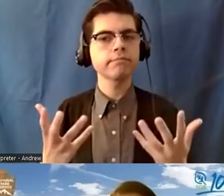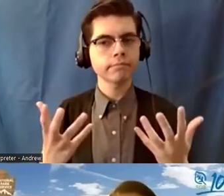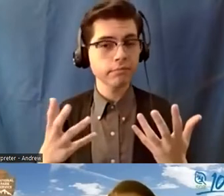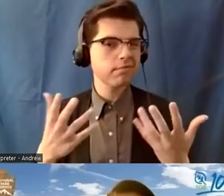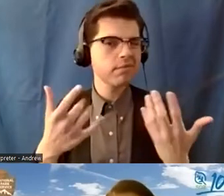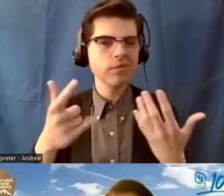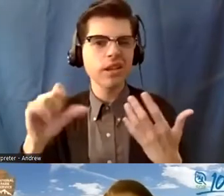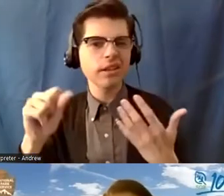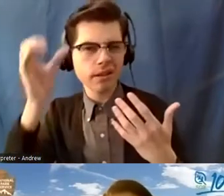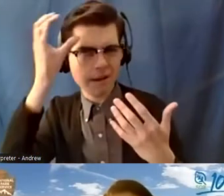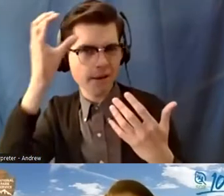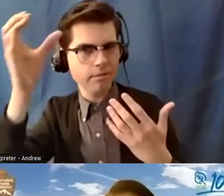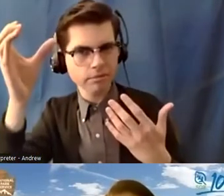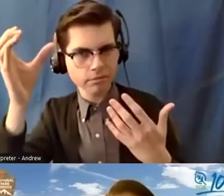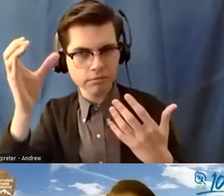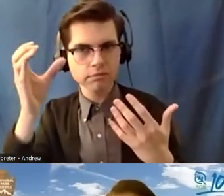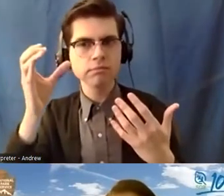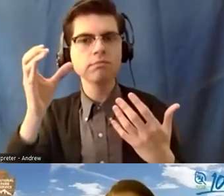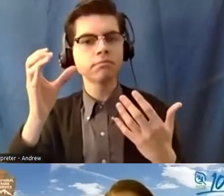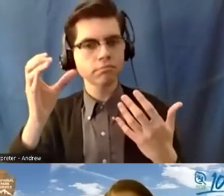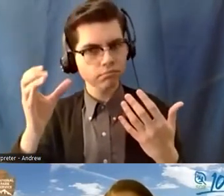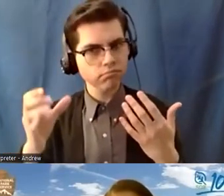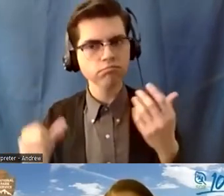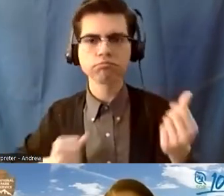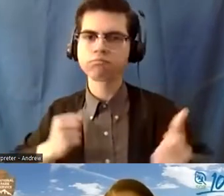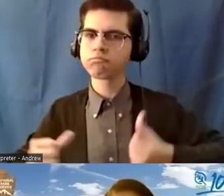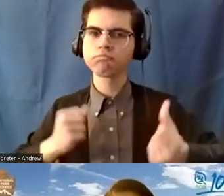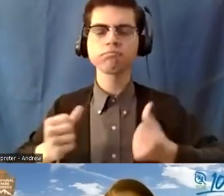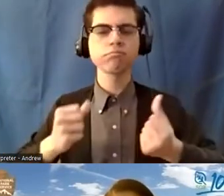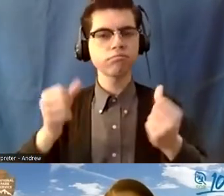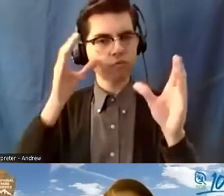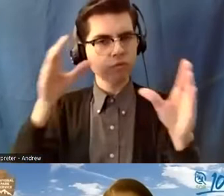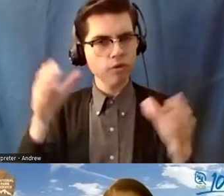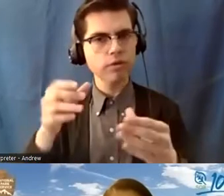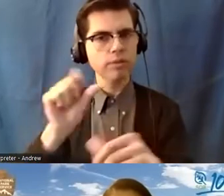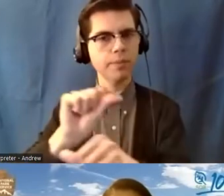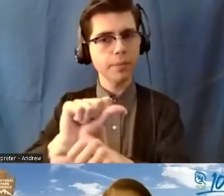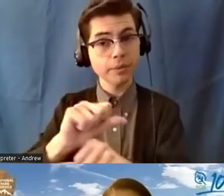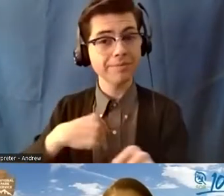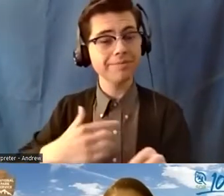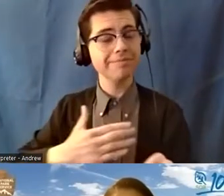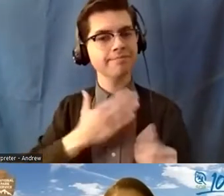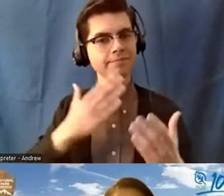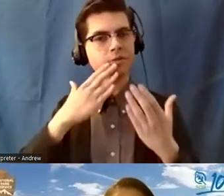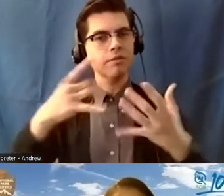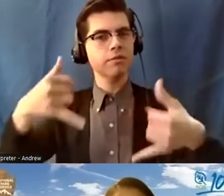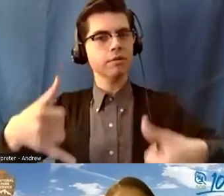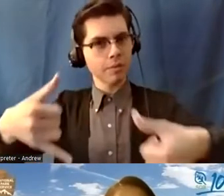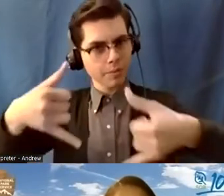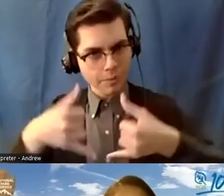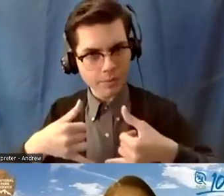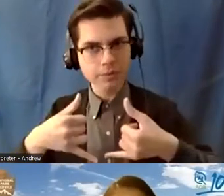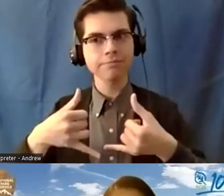concepts above and beyond what are expected. So I was really grateful to receive that award and be recognized